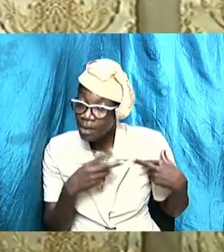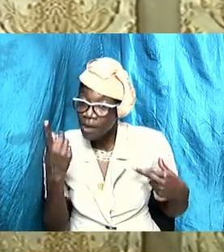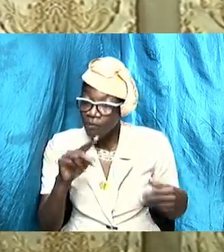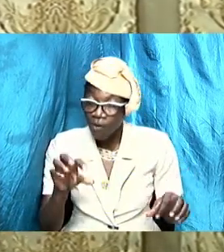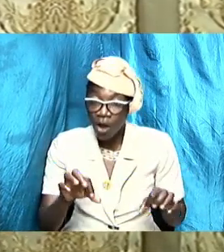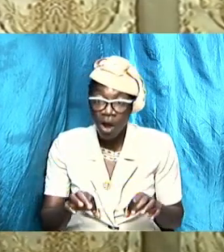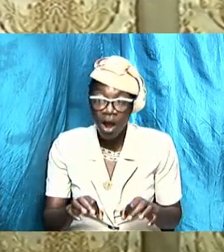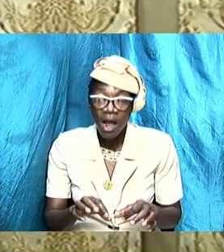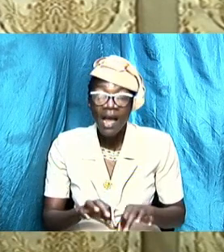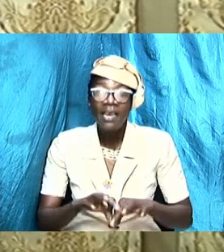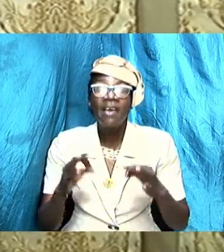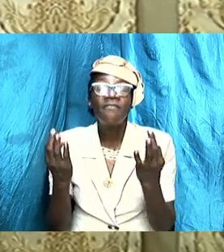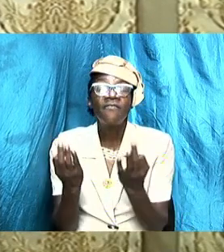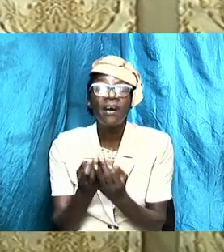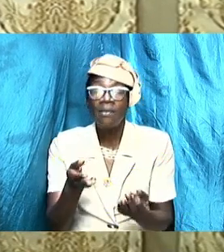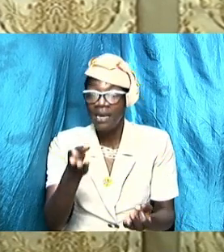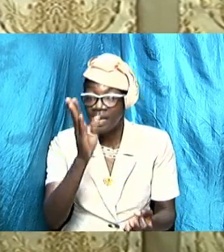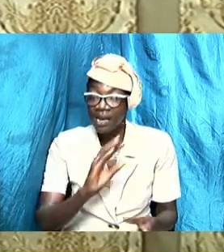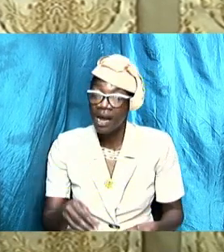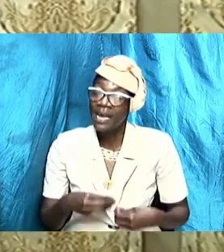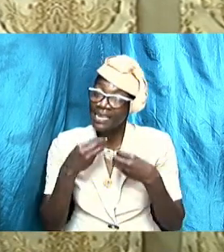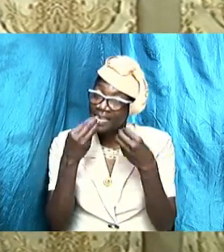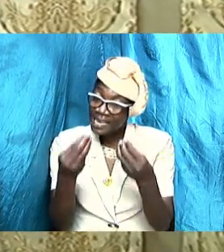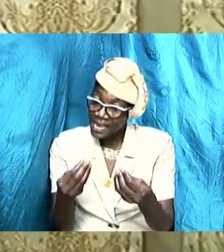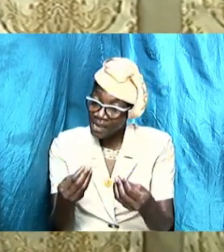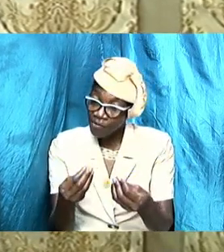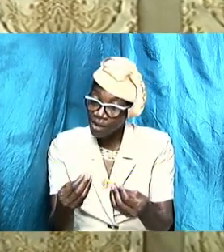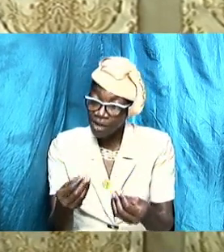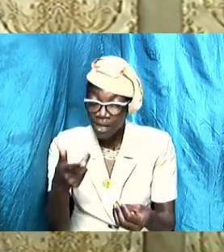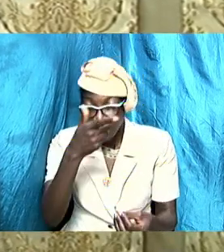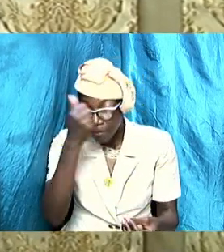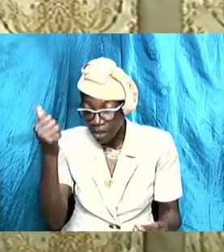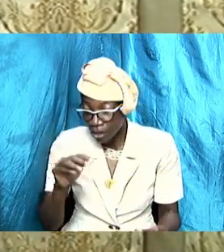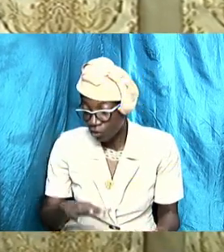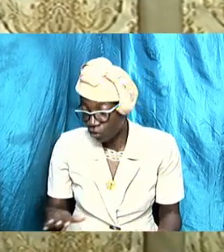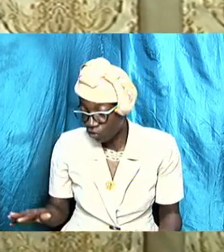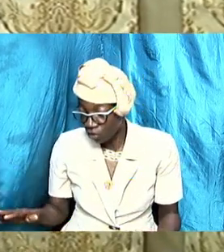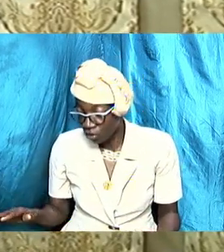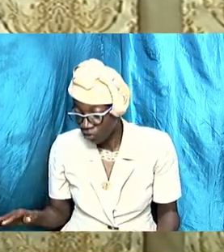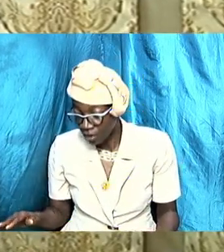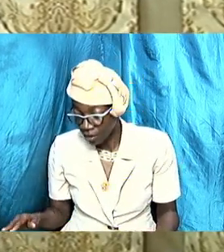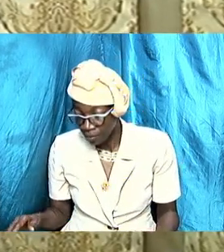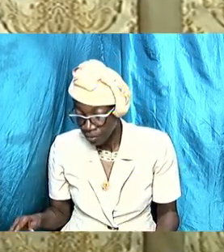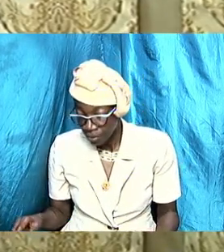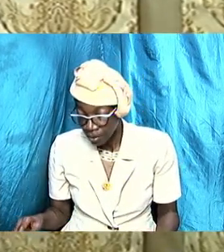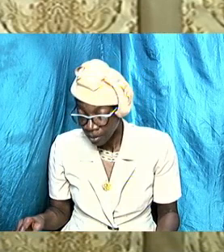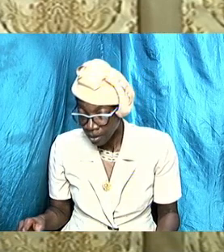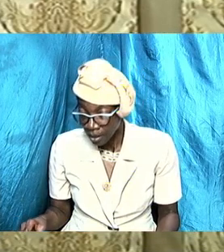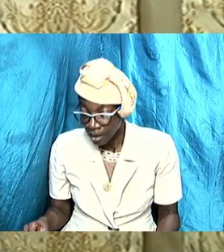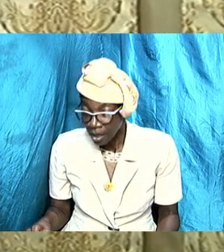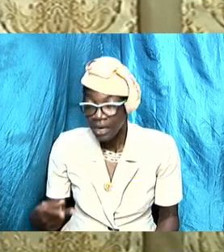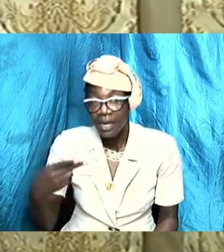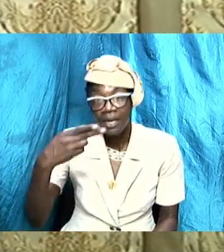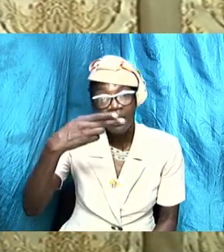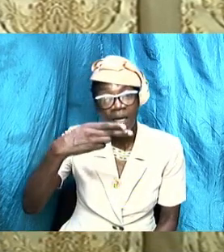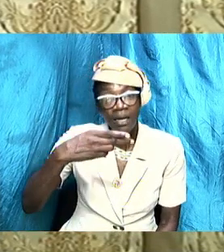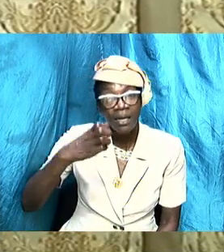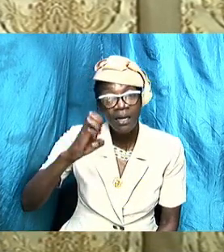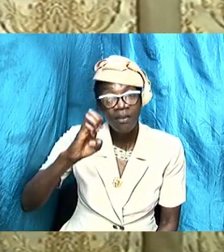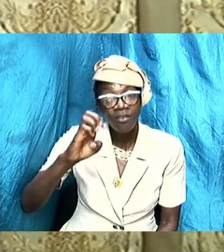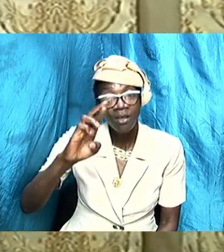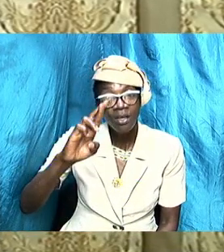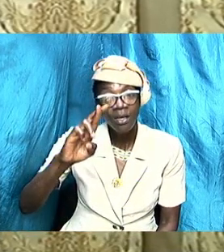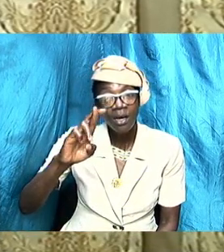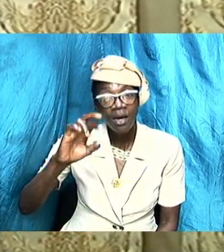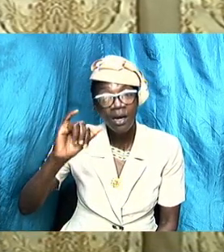gave you and how you took care of it because the children are an heritage of the Lord they are not just your children they belong